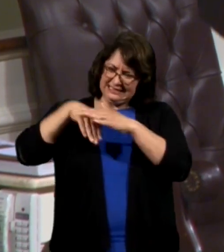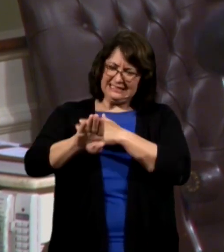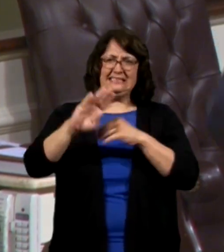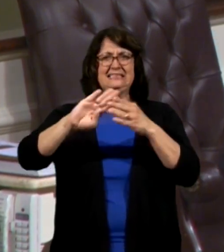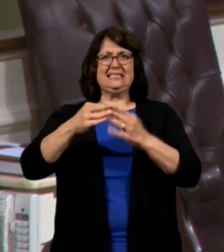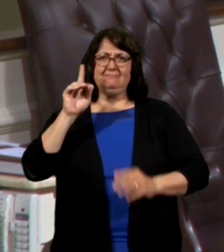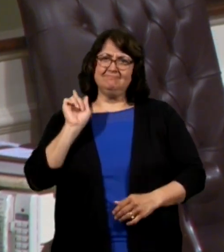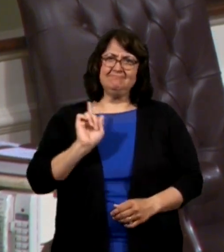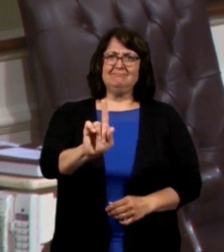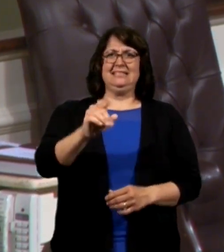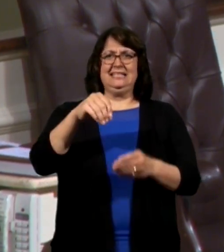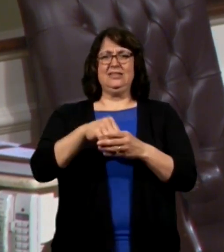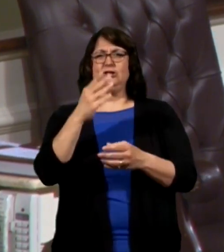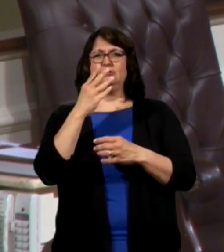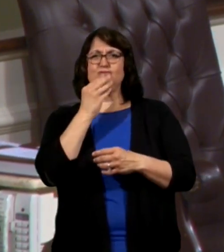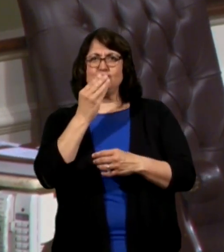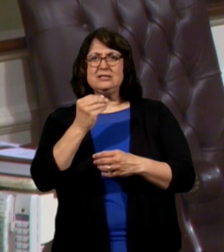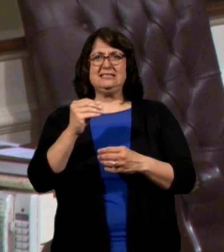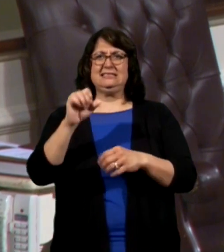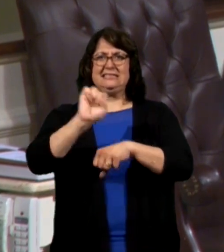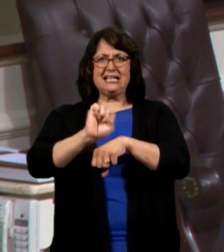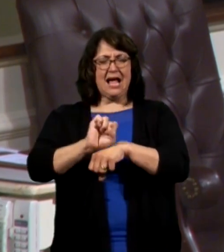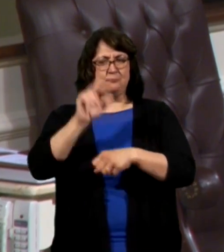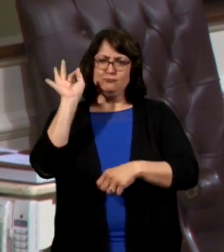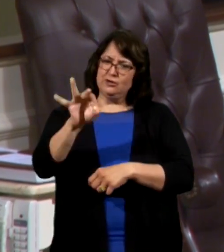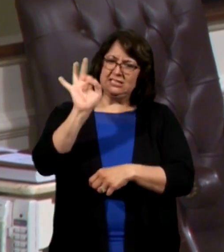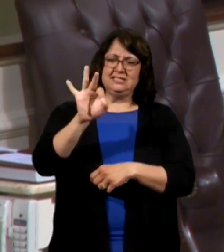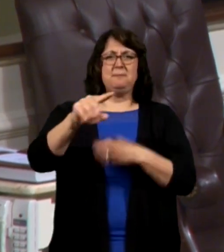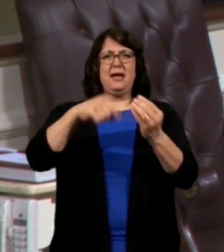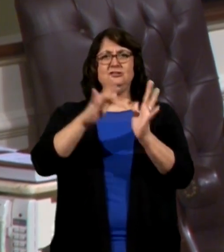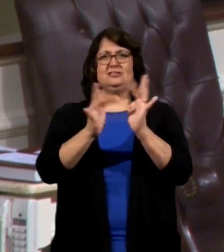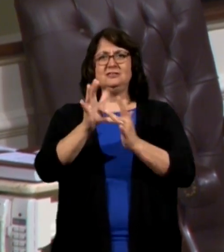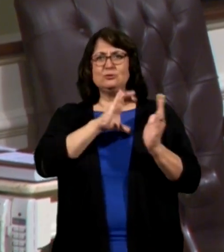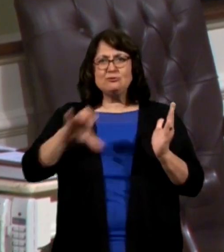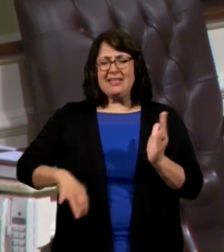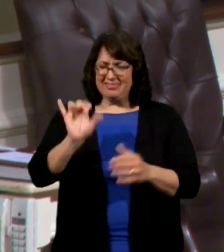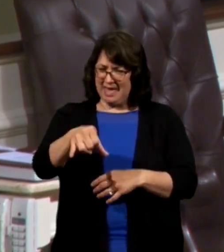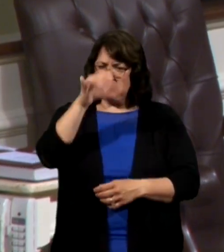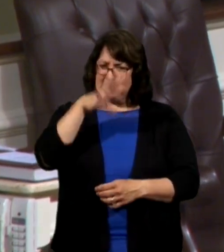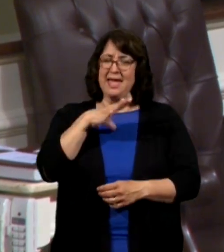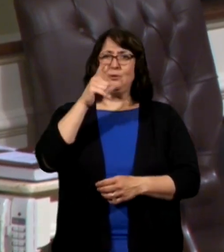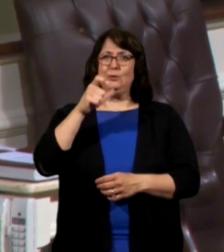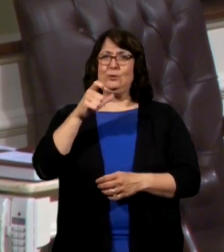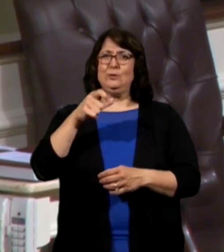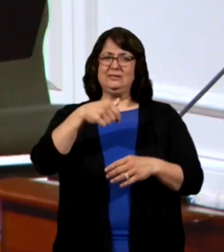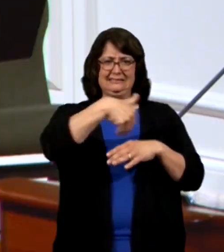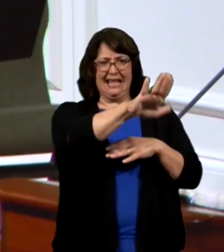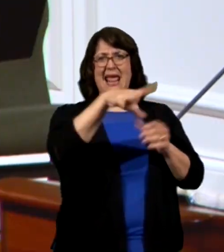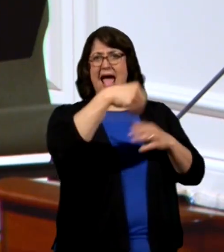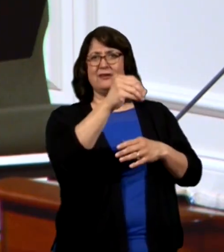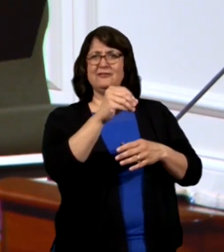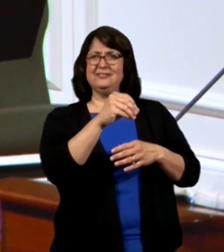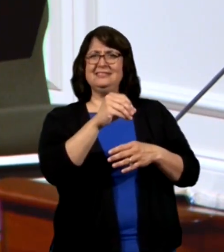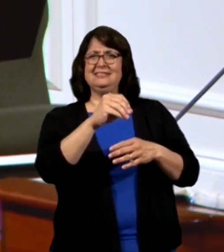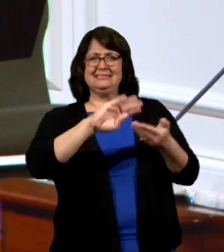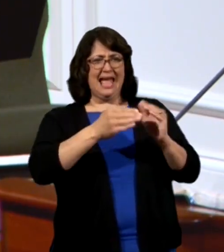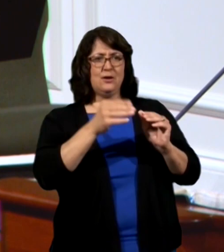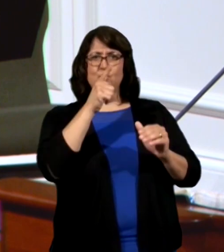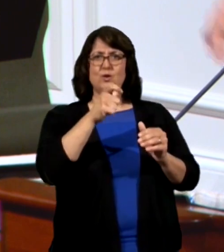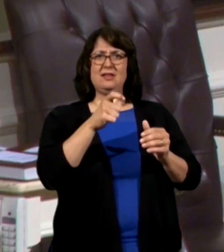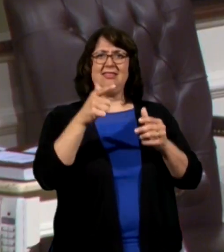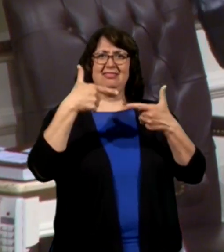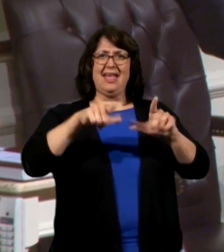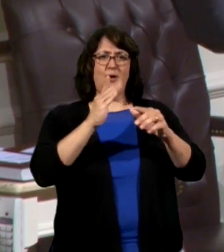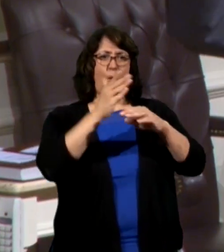straight into the Jewish synagogue and preaches Jesus Christ, the guy who gets chased out of town or let down over a wall,